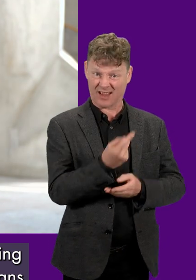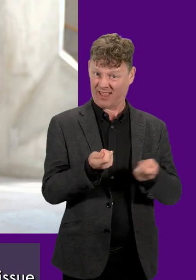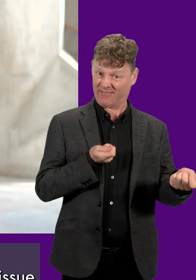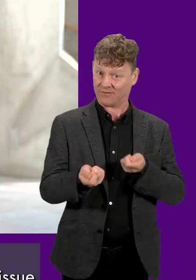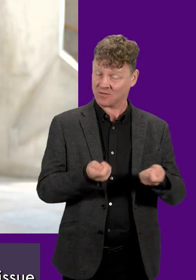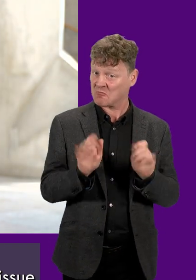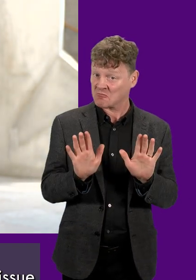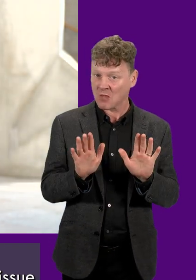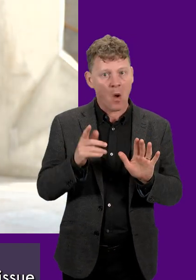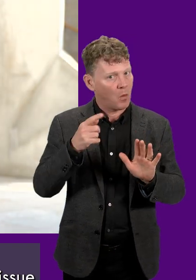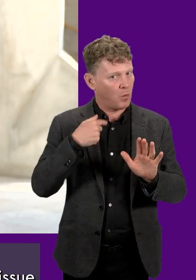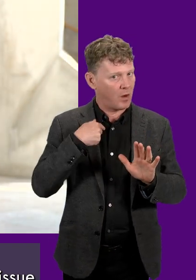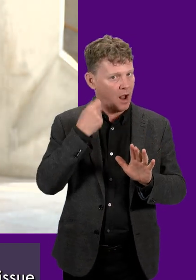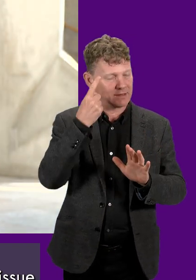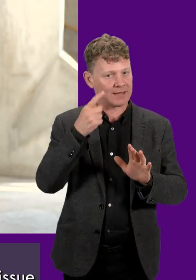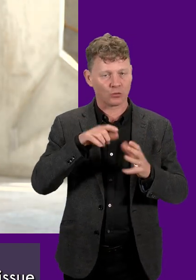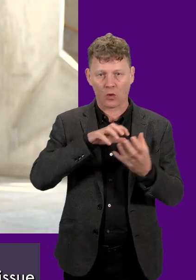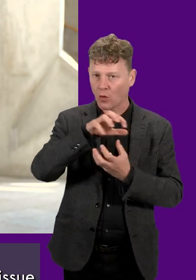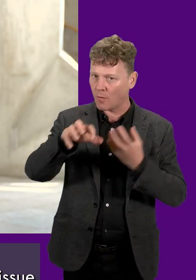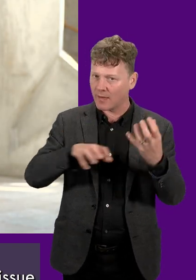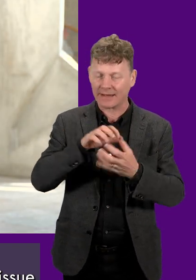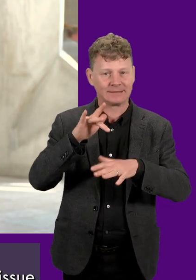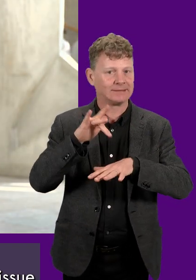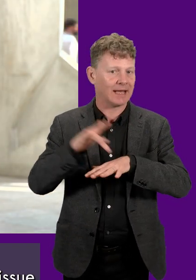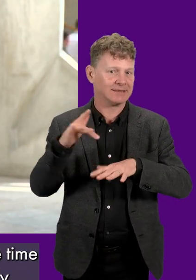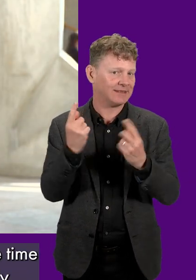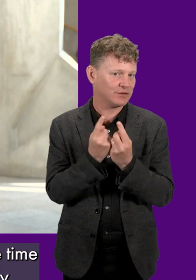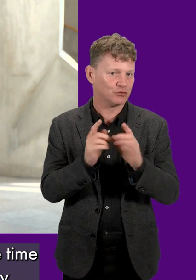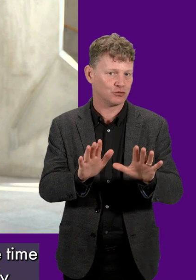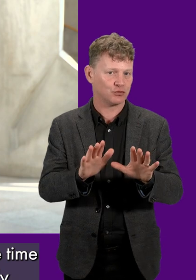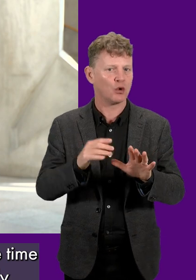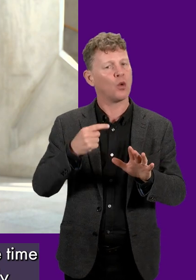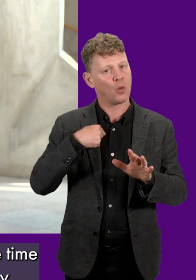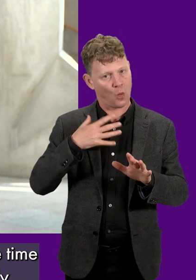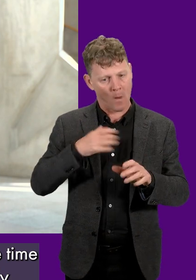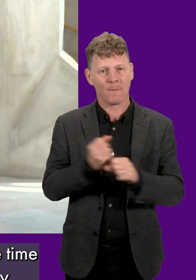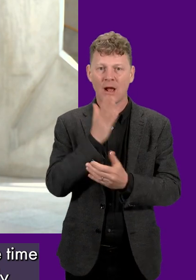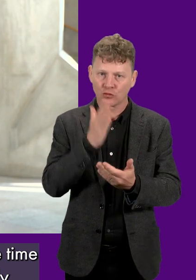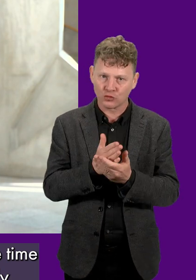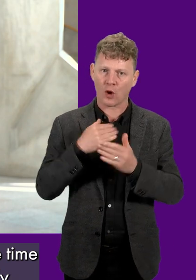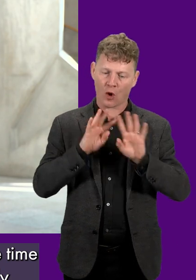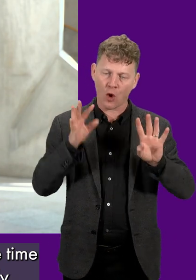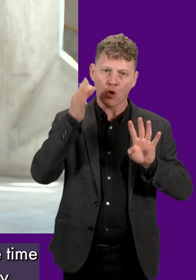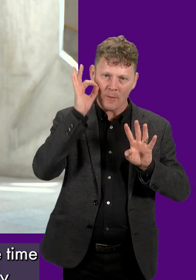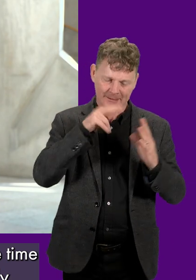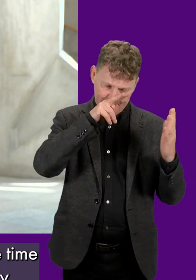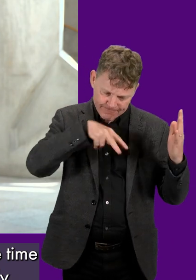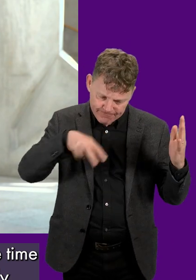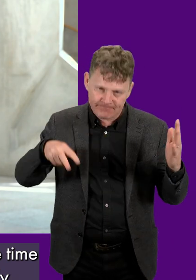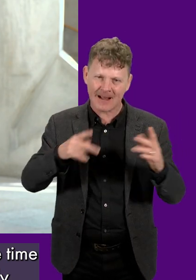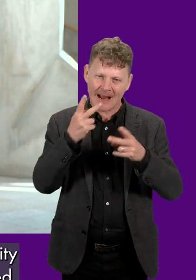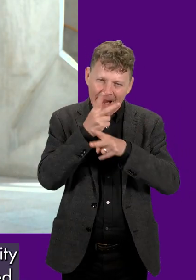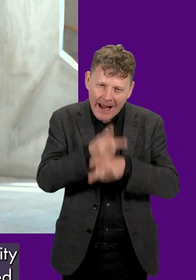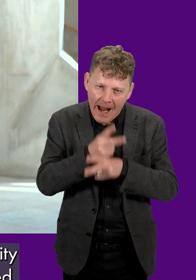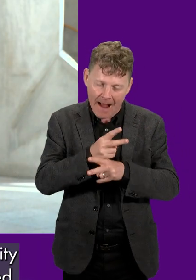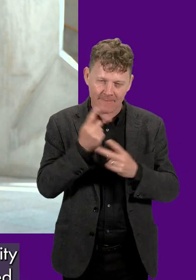We understand this is a complex and sensitive issue and we will ensure we take the time to scrutinise the bill carefully